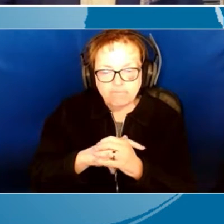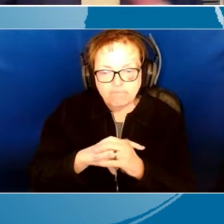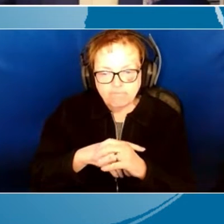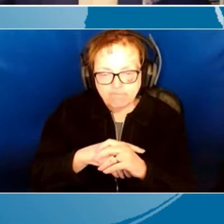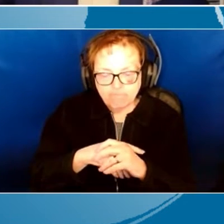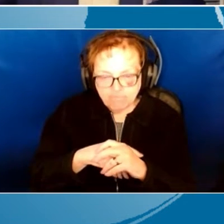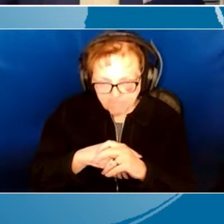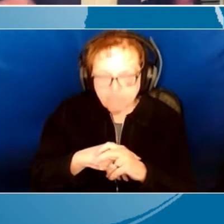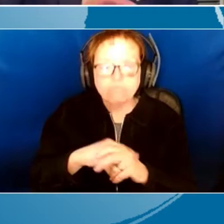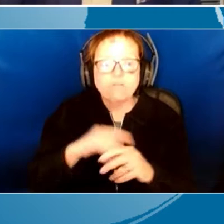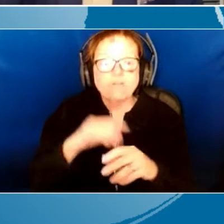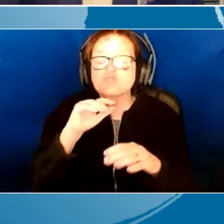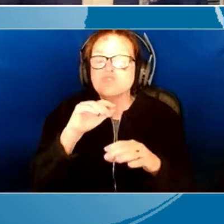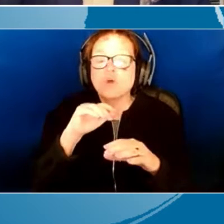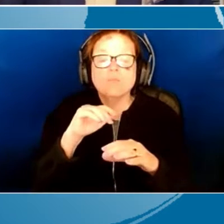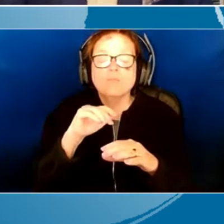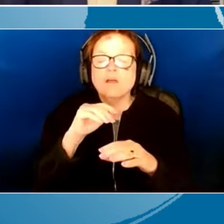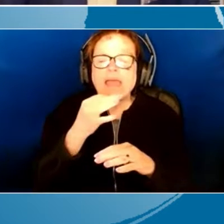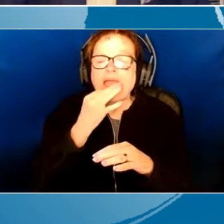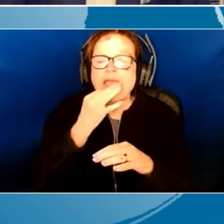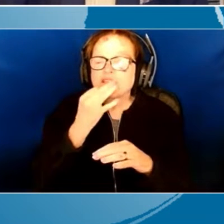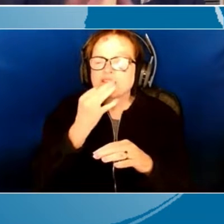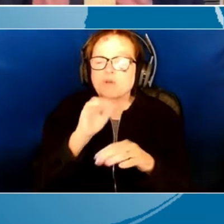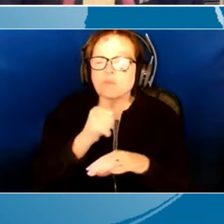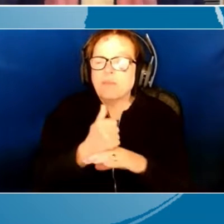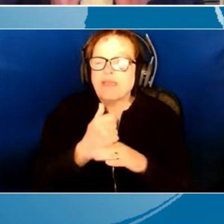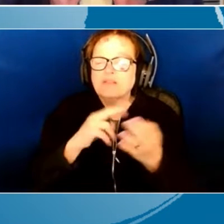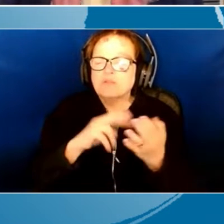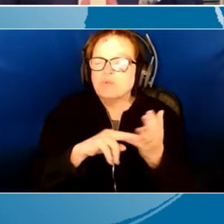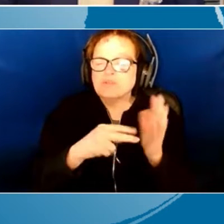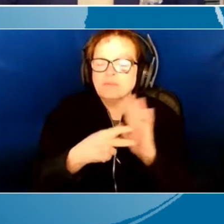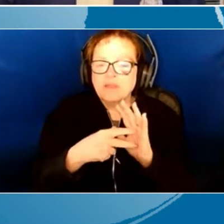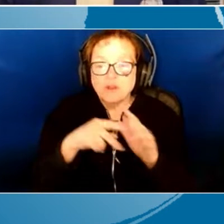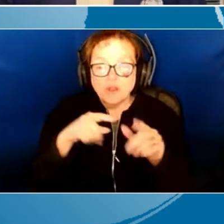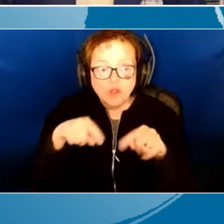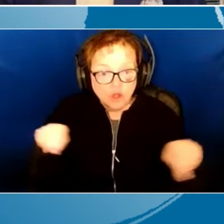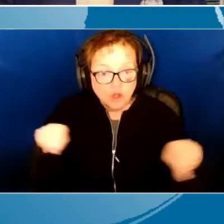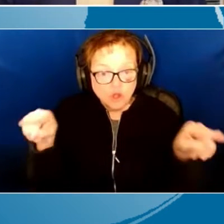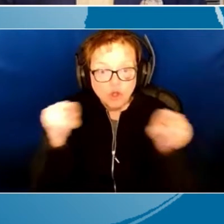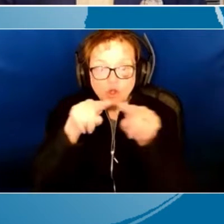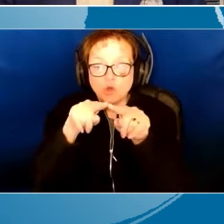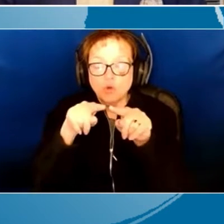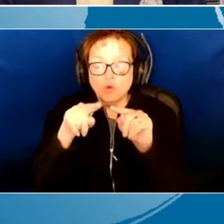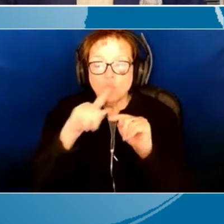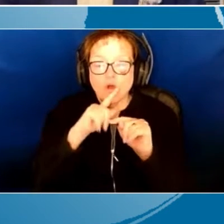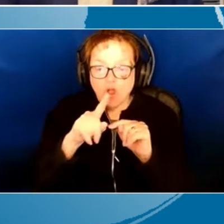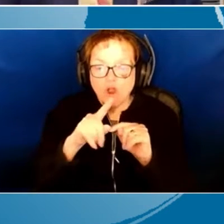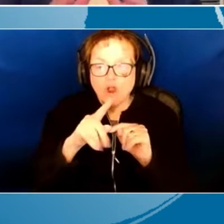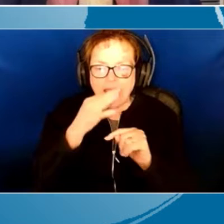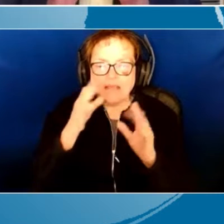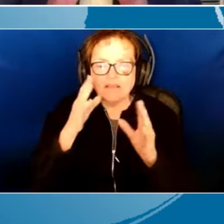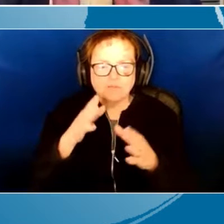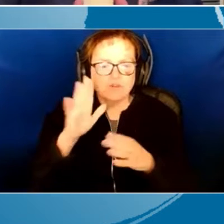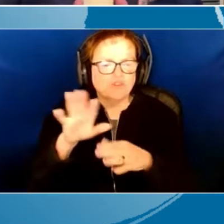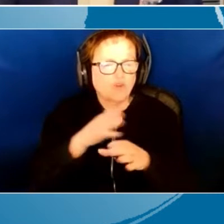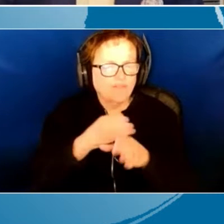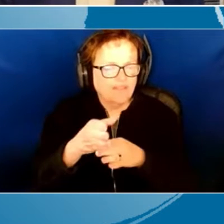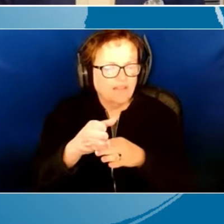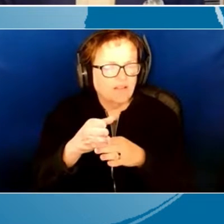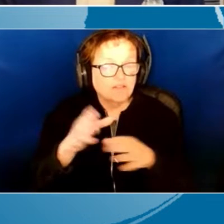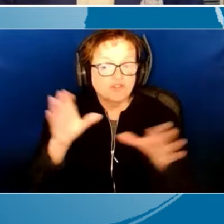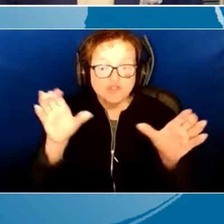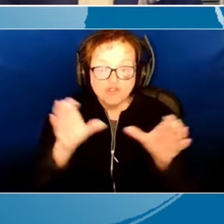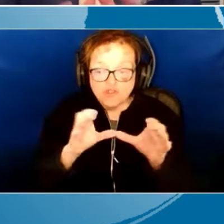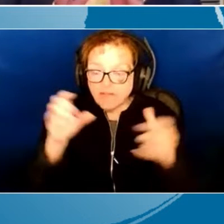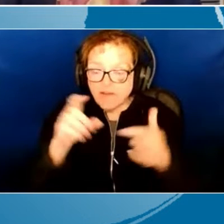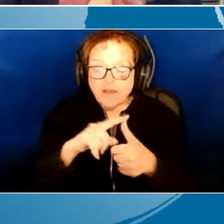So expert-based, what do we mean by that? Well, you all are experts in your field. You have certifications.